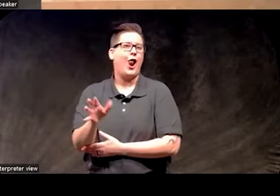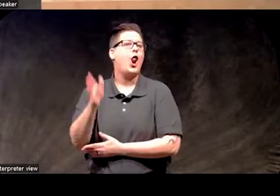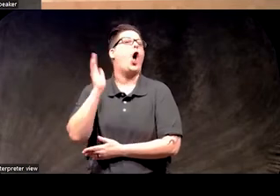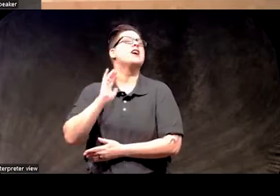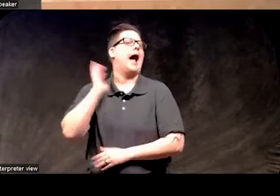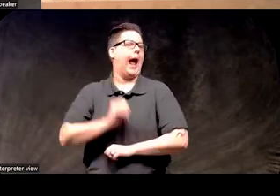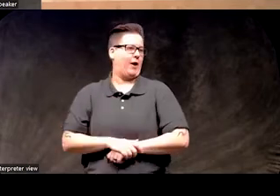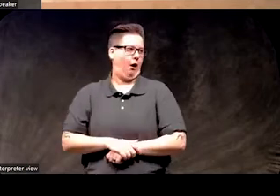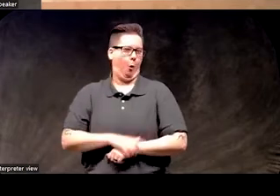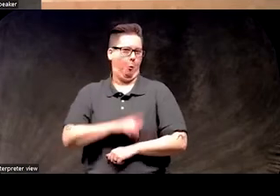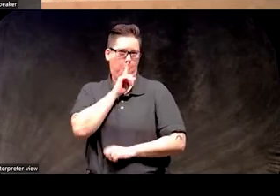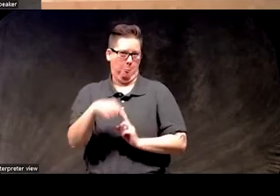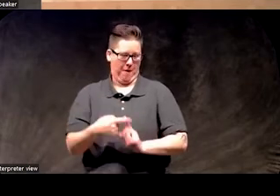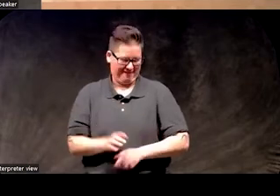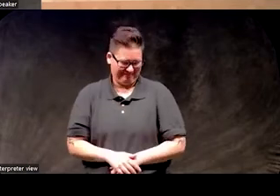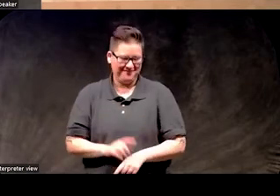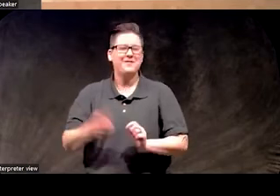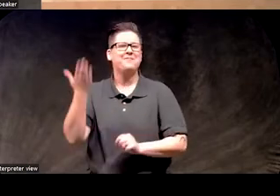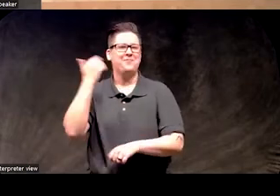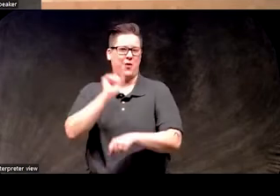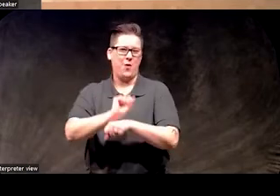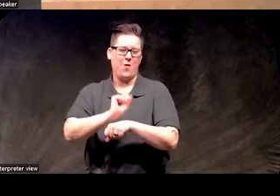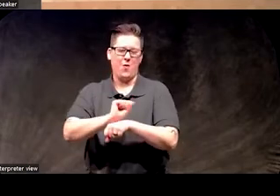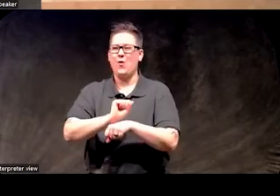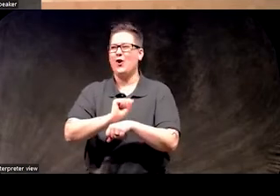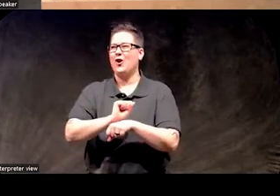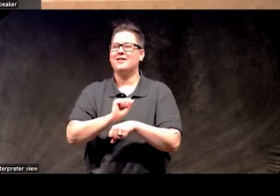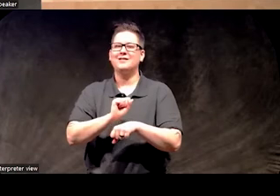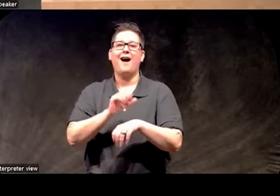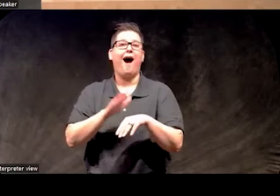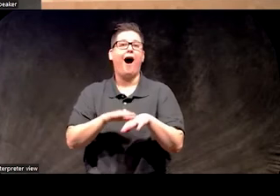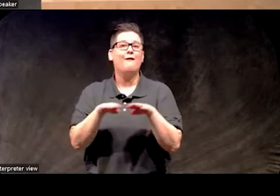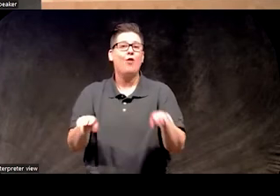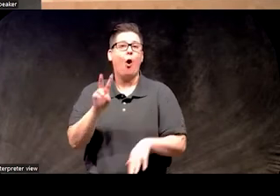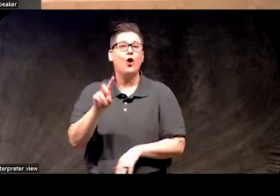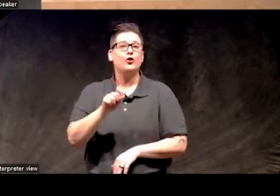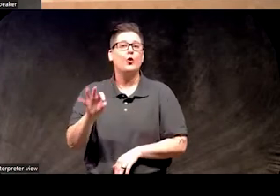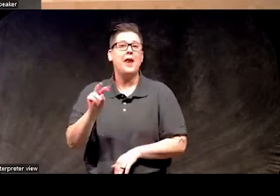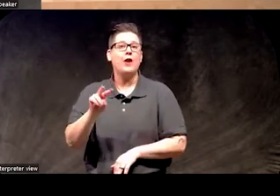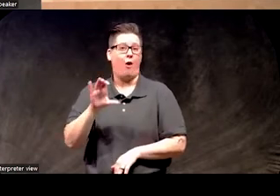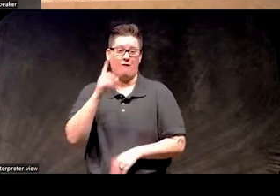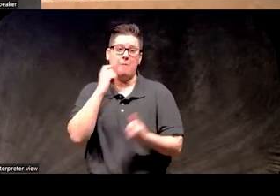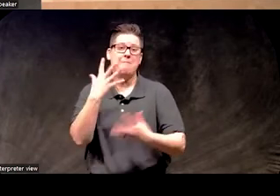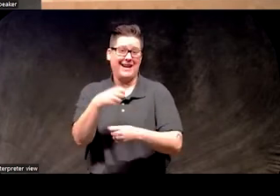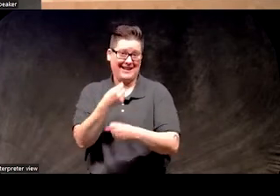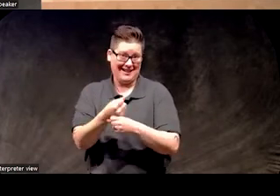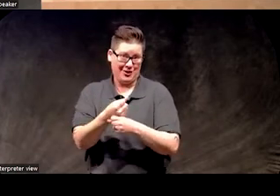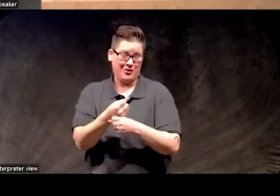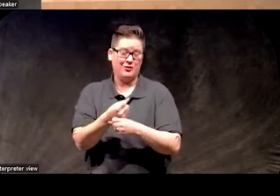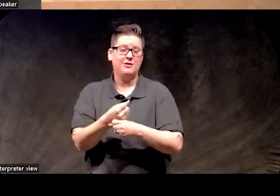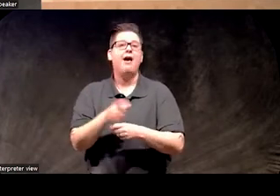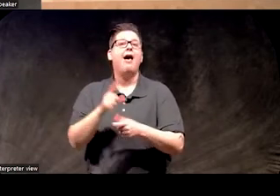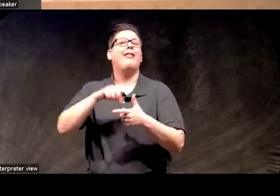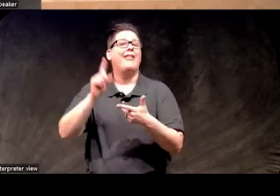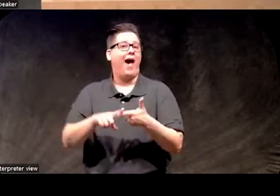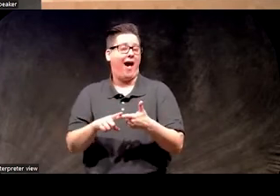when she worked on 290-200 for a number of years. This was